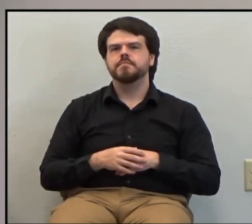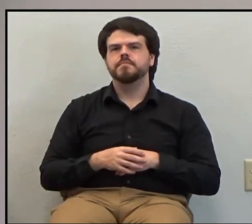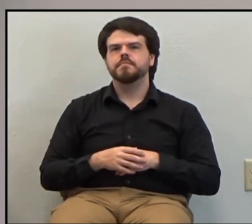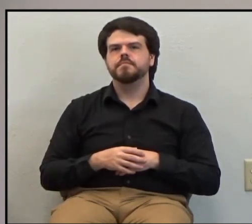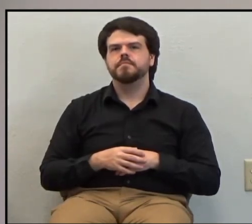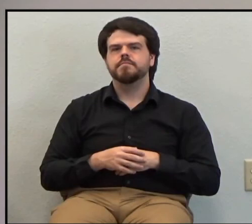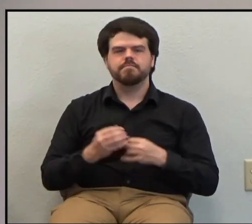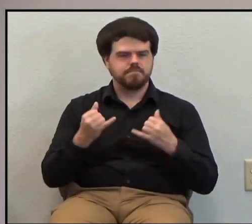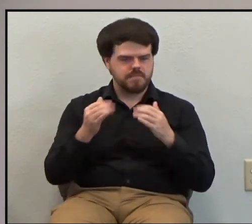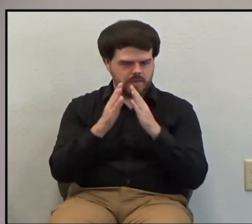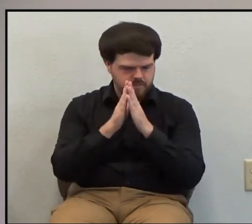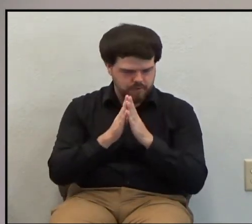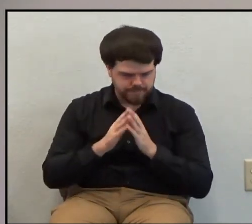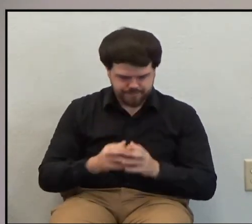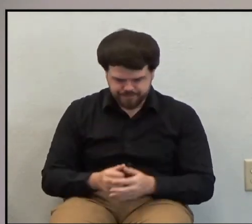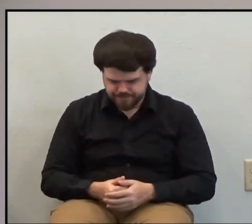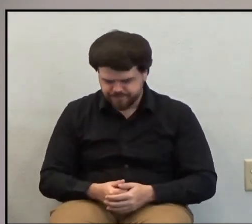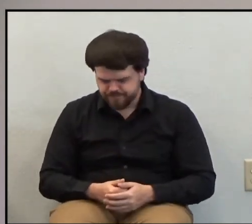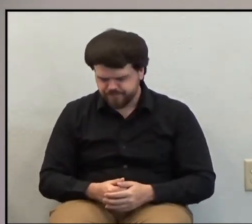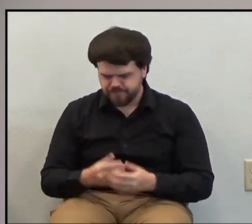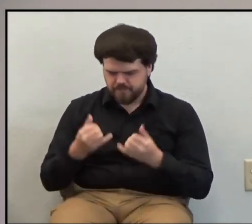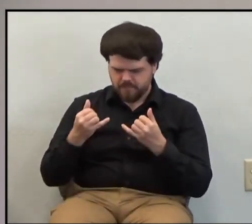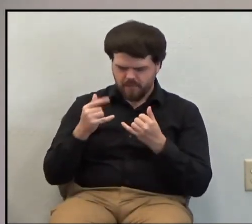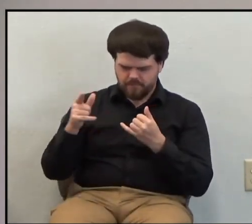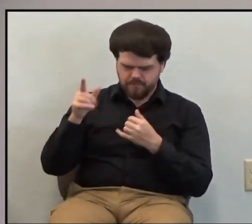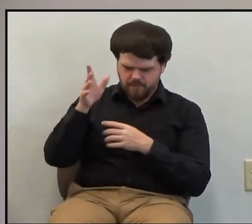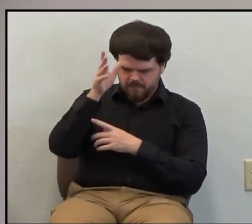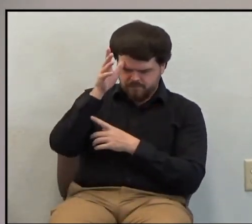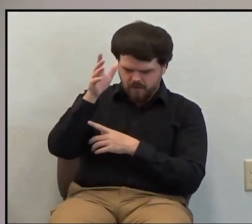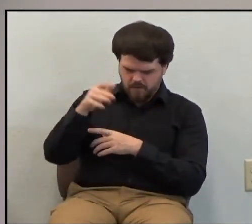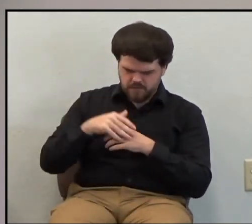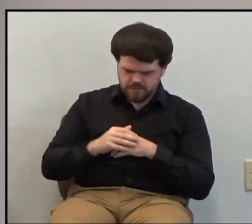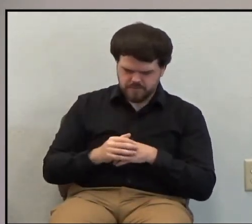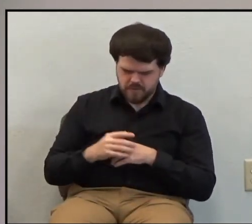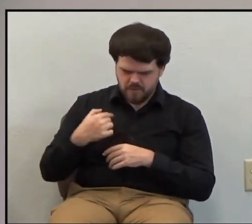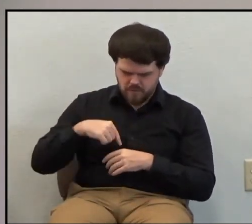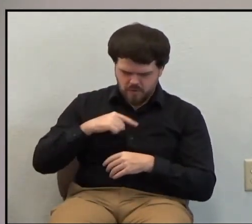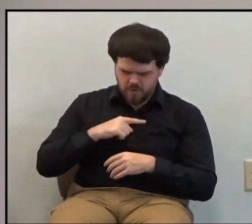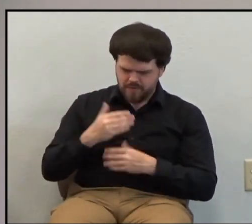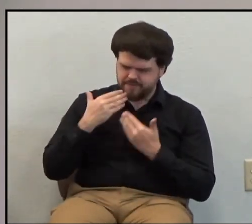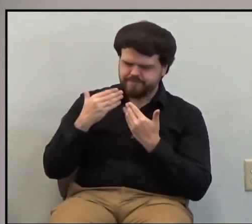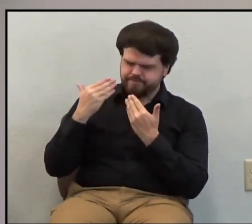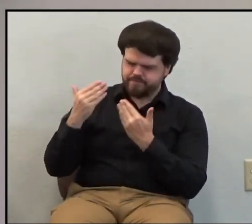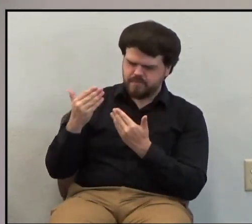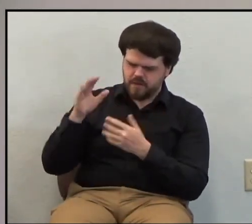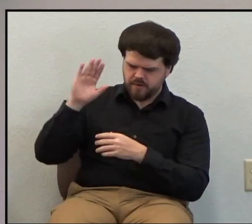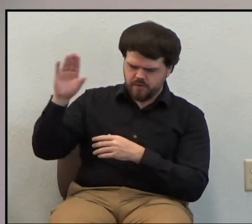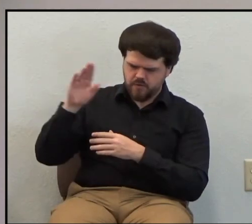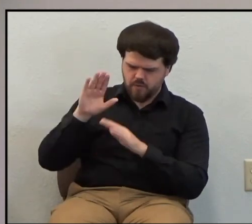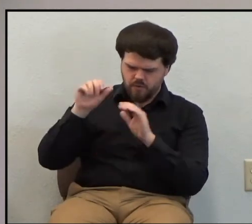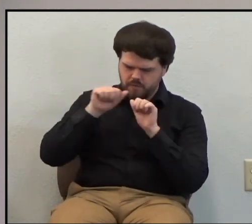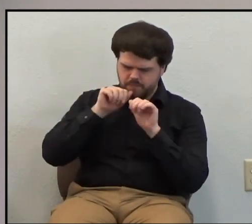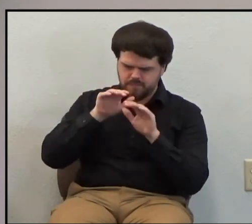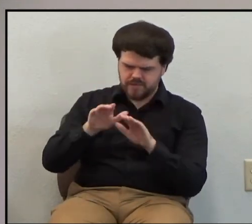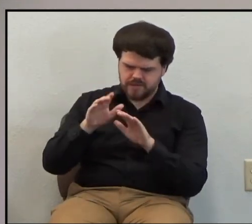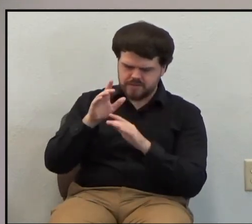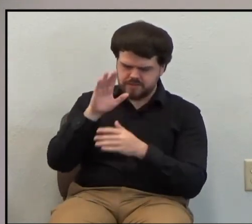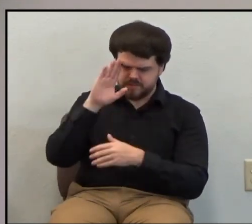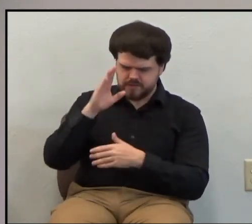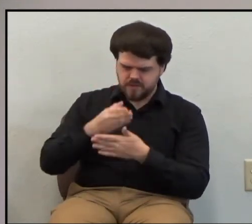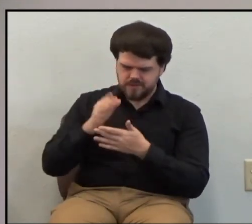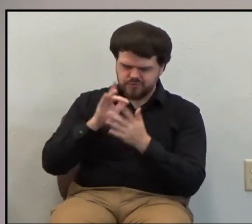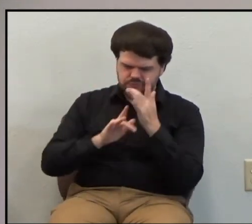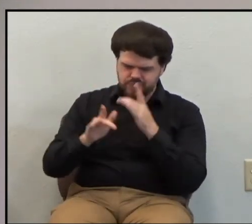Let's pray. Now, our Father, we are grateful for your blessed Son, Jesus Christ,